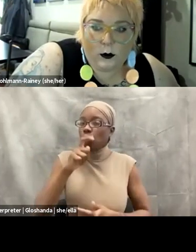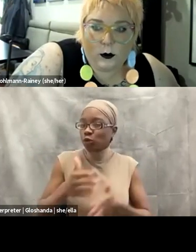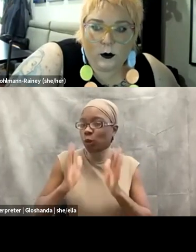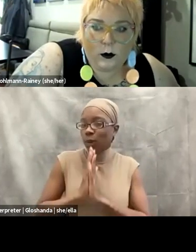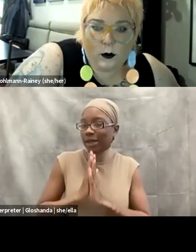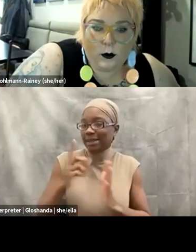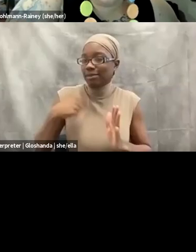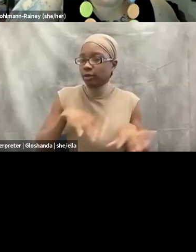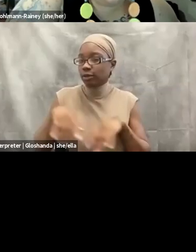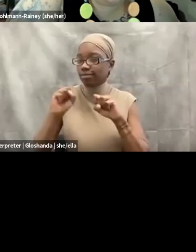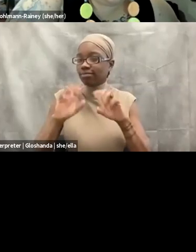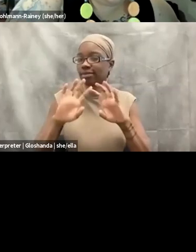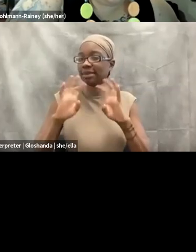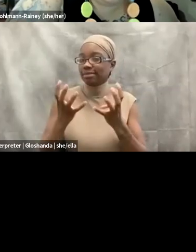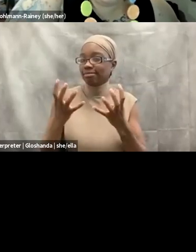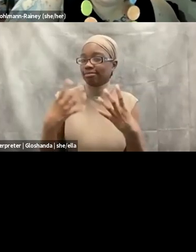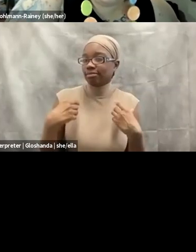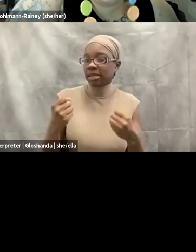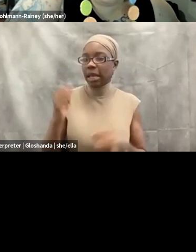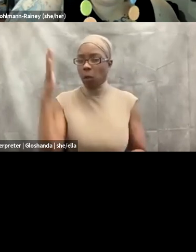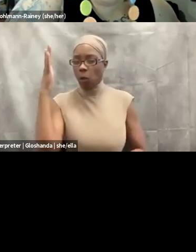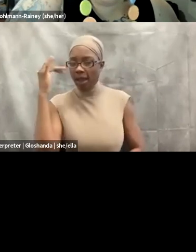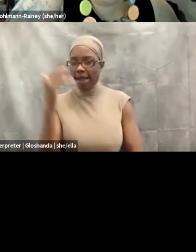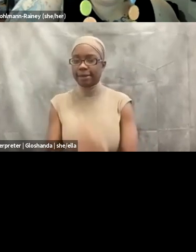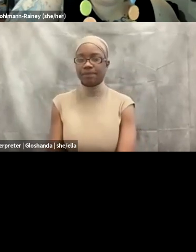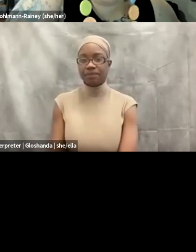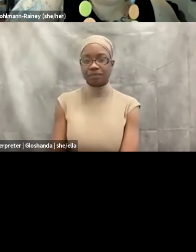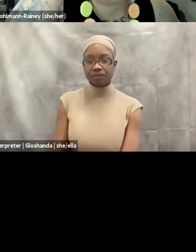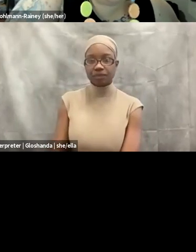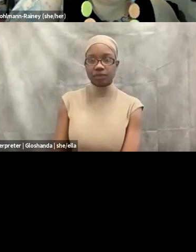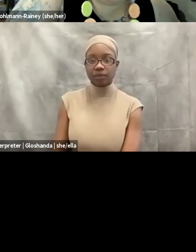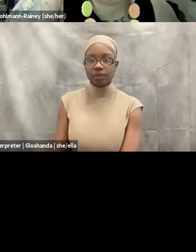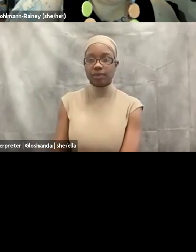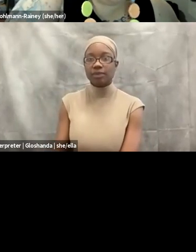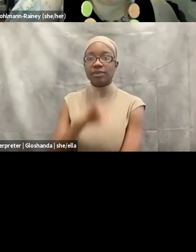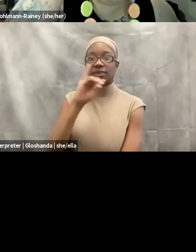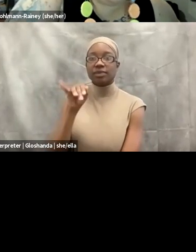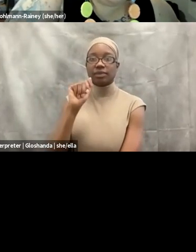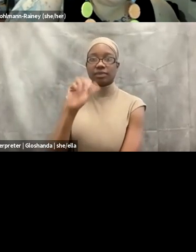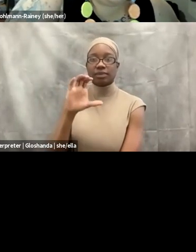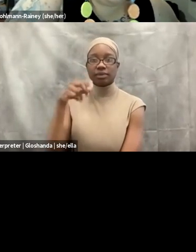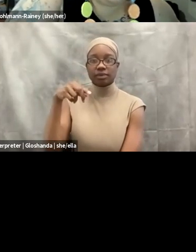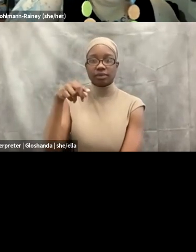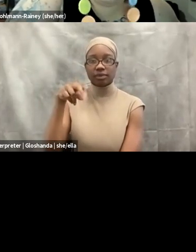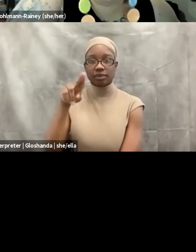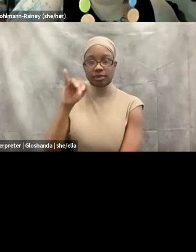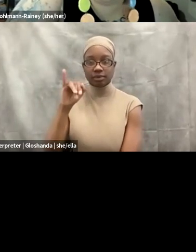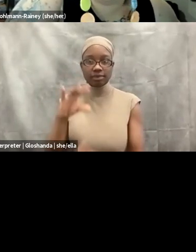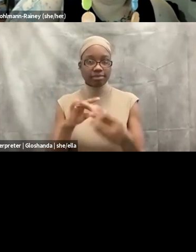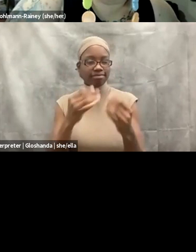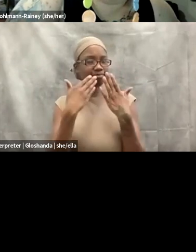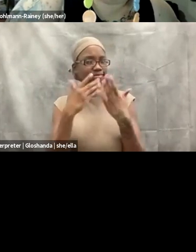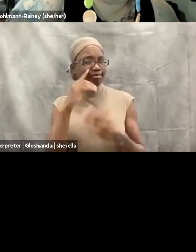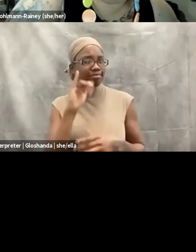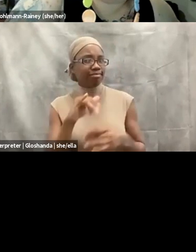Yeah. Thank you for that. Um, and it's really, it comes back to us being able to, to push the boundaries, right. To